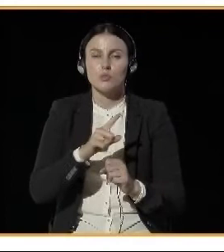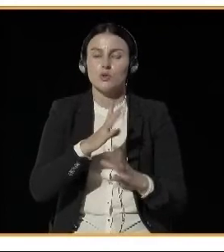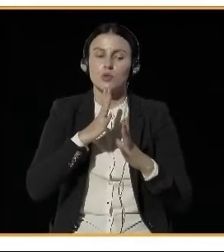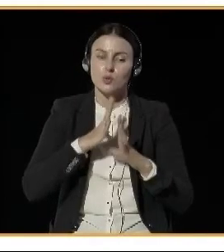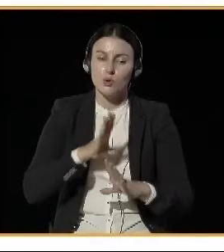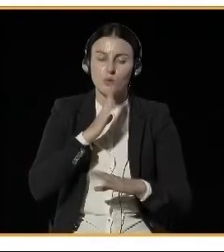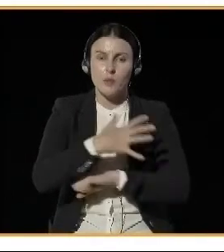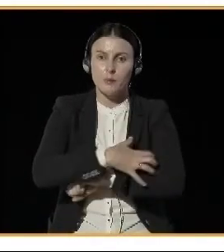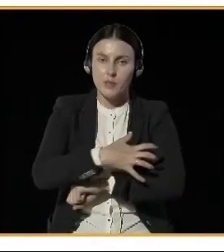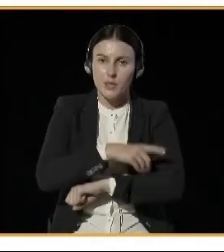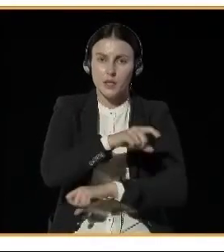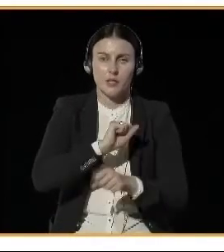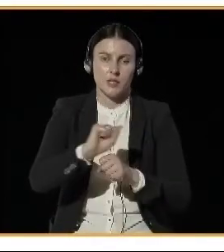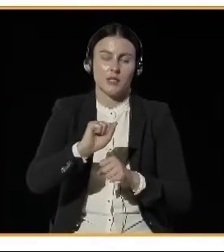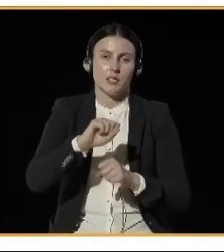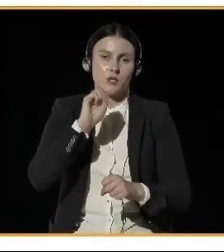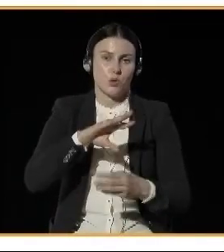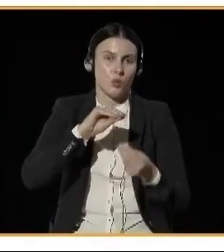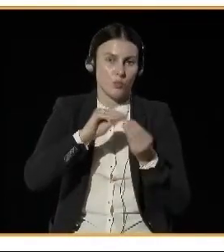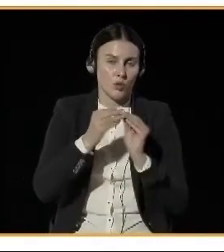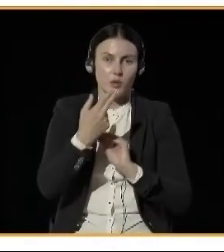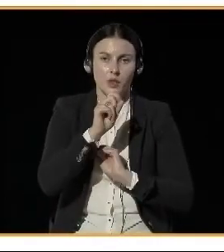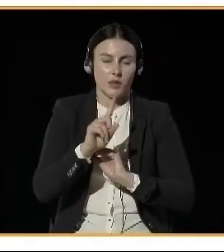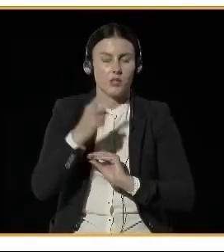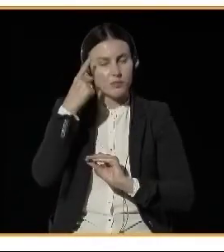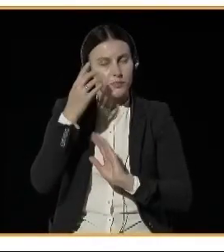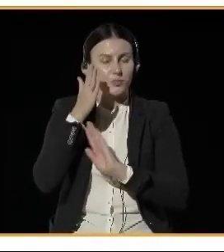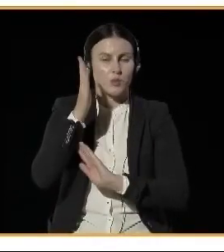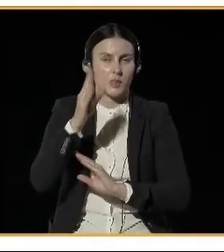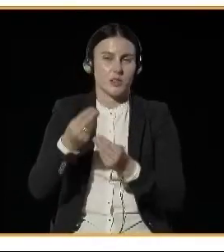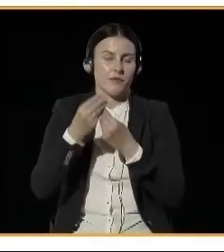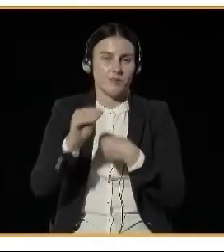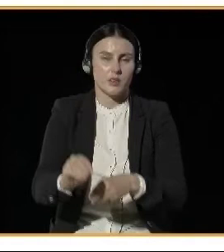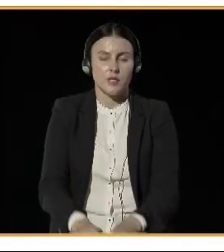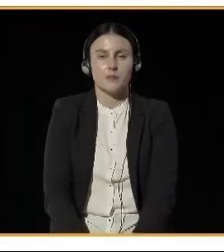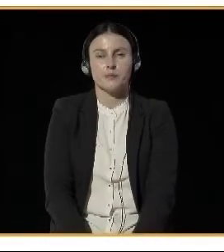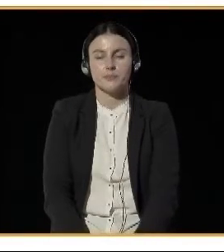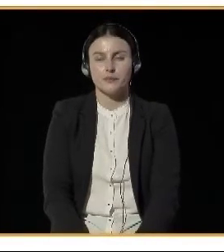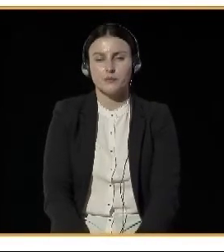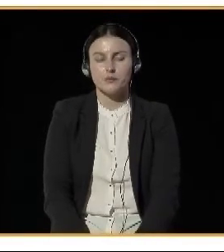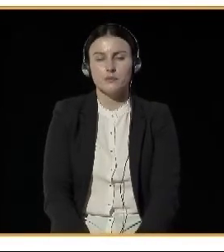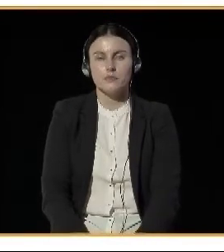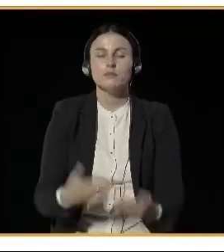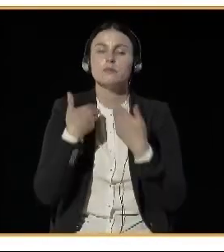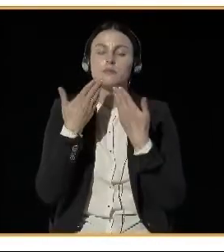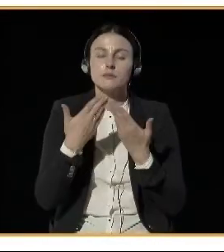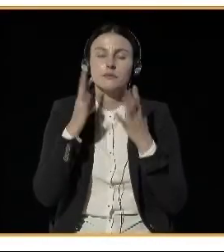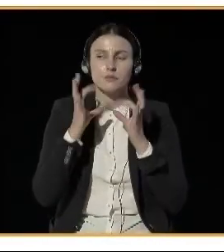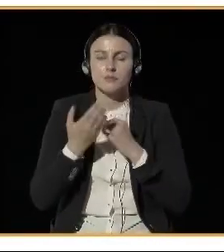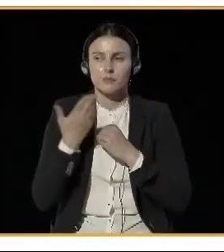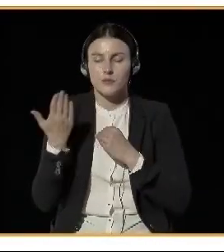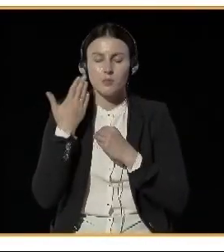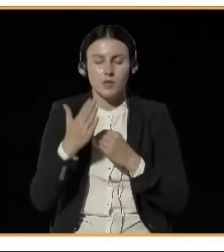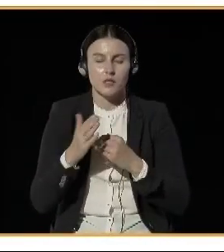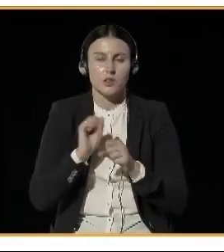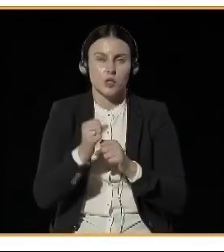Thank you very much. As you could see, it was very difficult to find one golden solution for all the problems